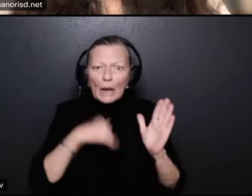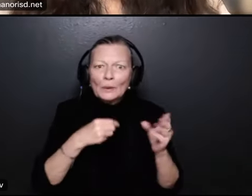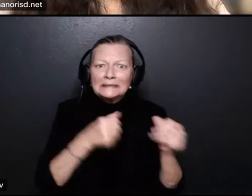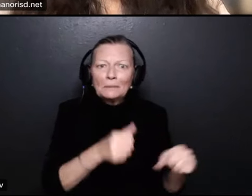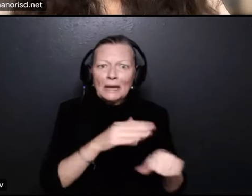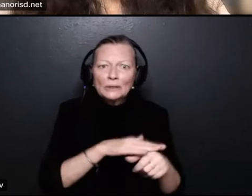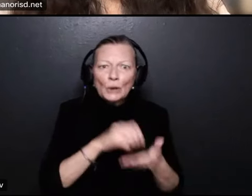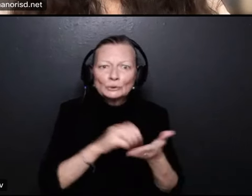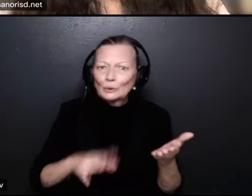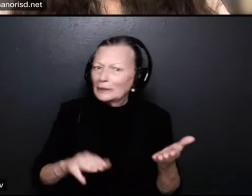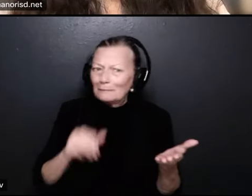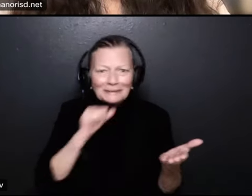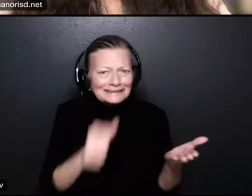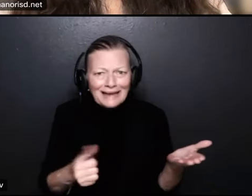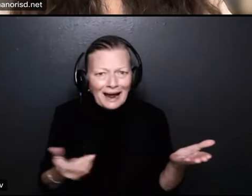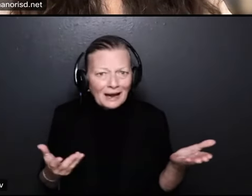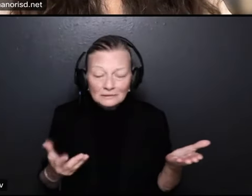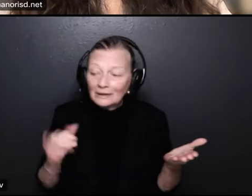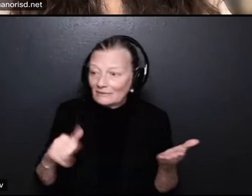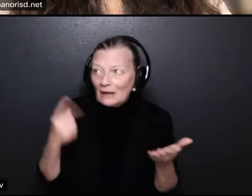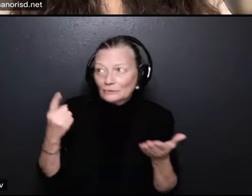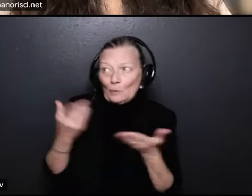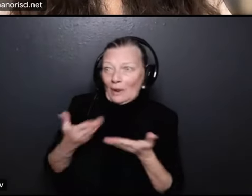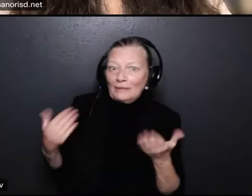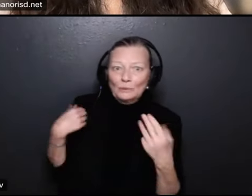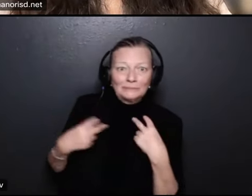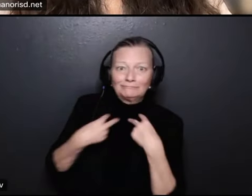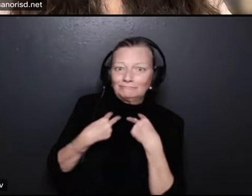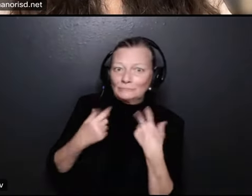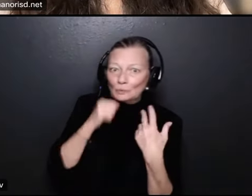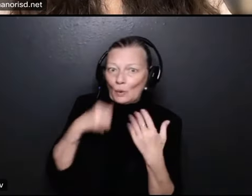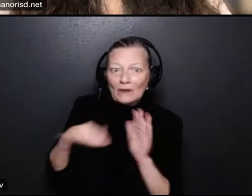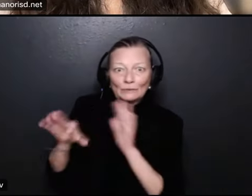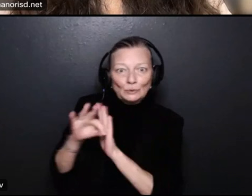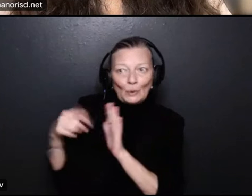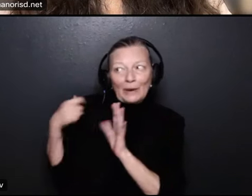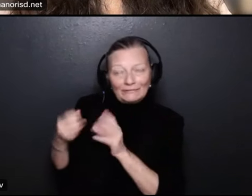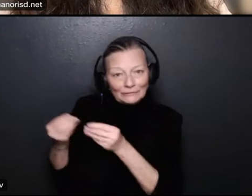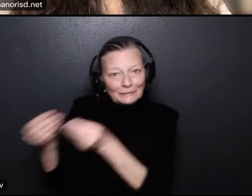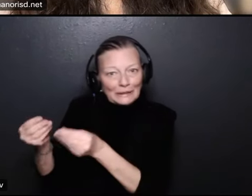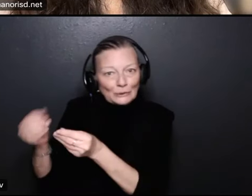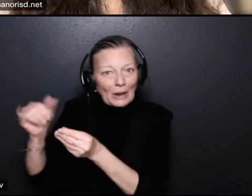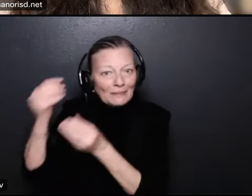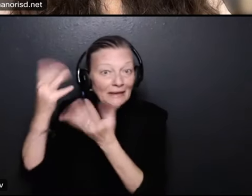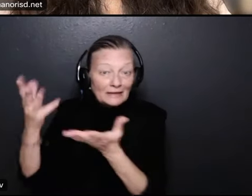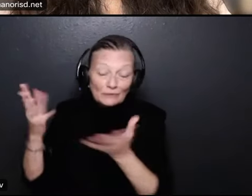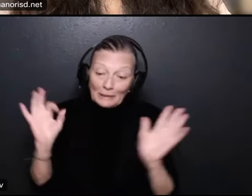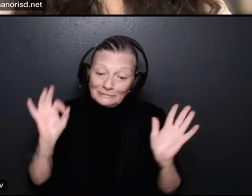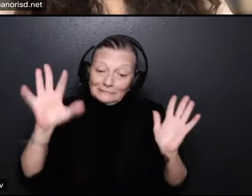it's just one of those things that we don't get a choice on but we have to put it in there so just putting that out there